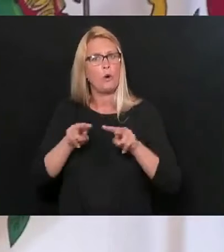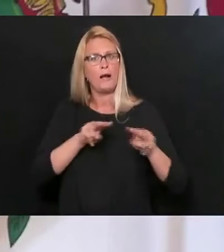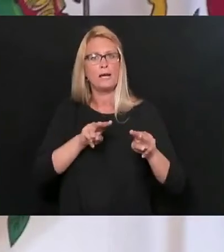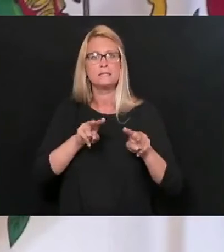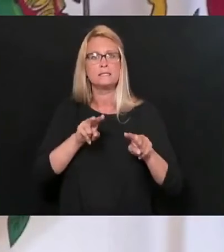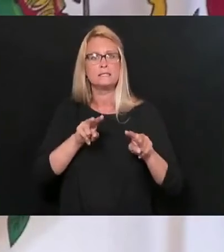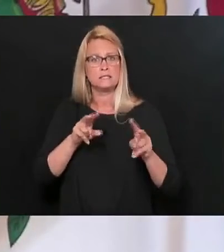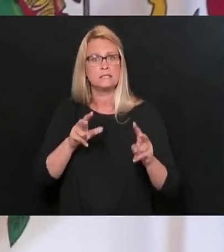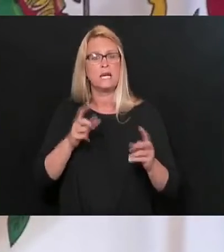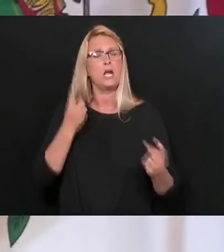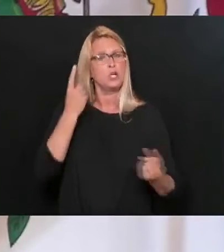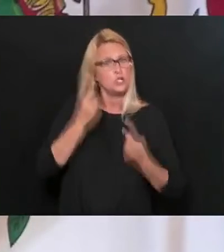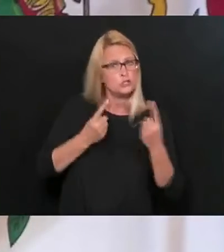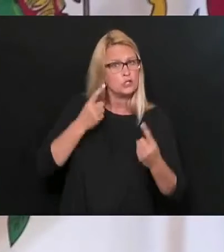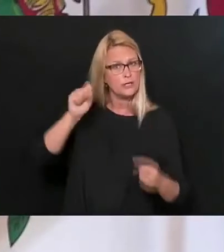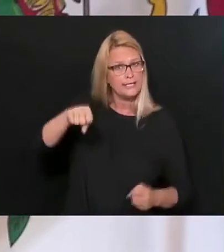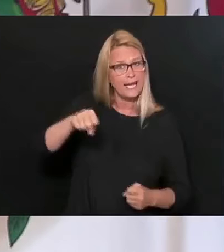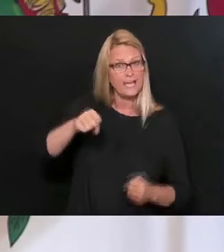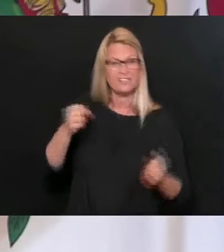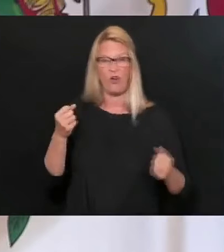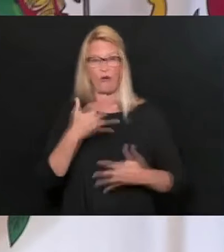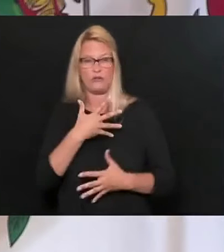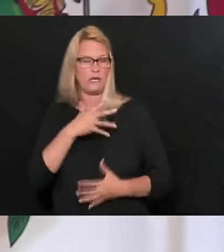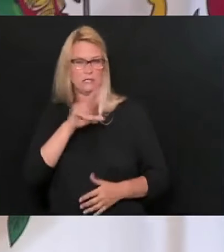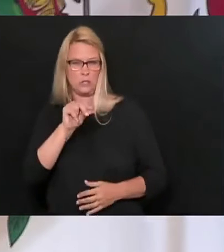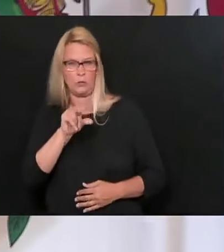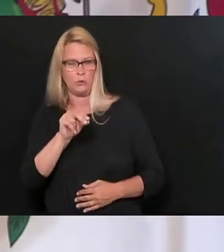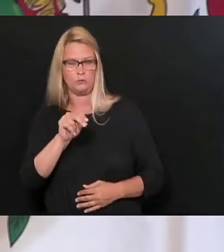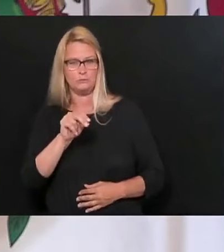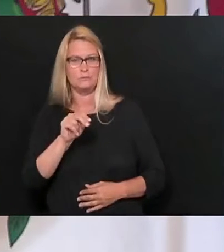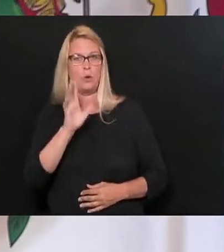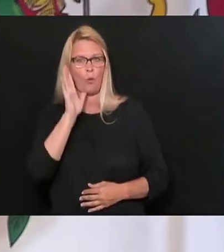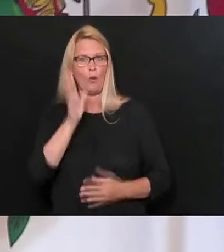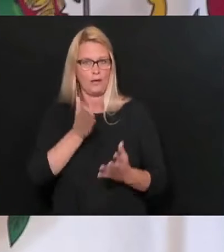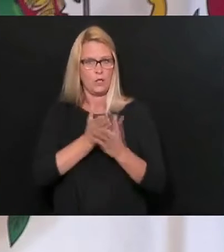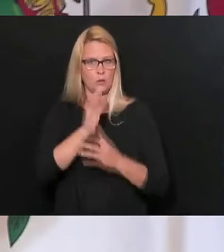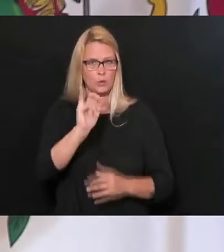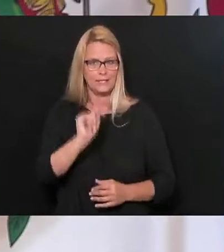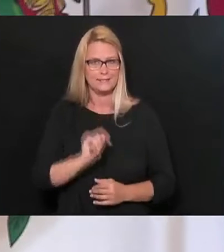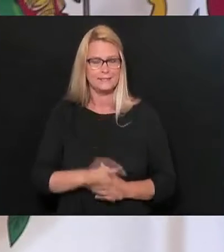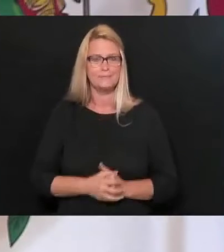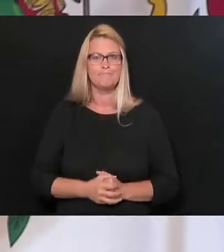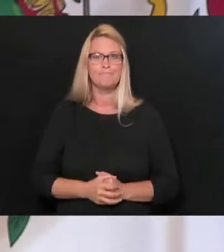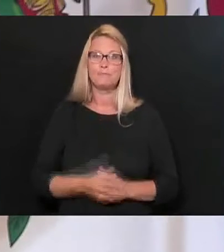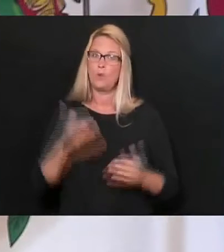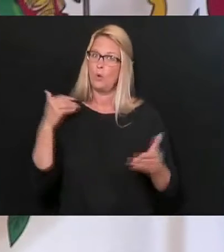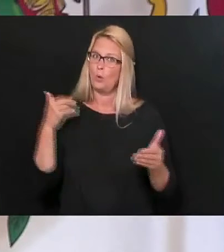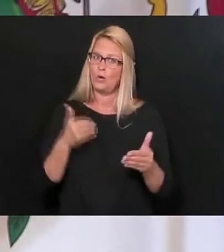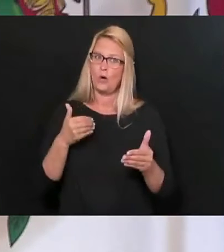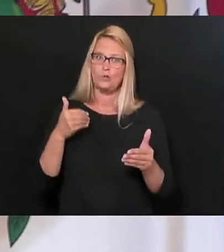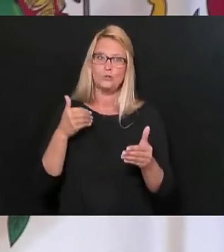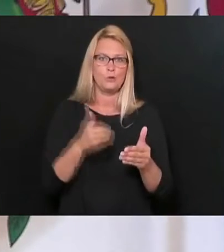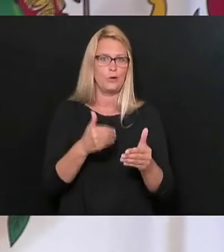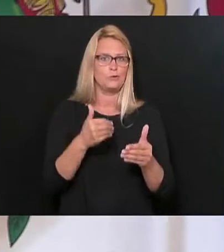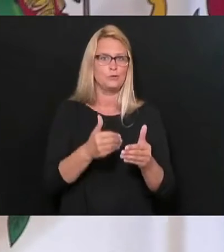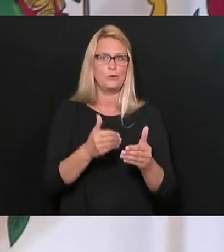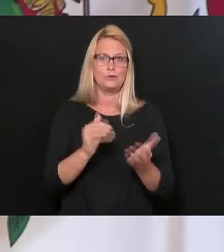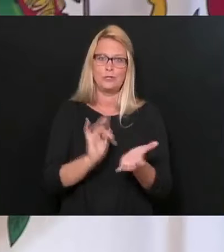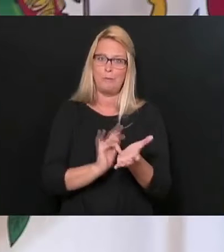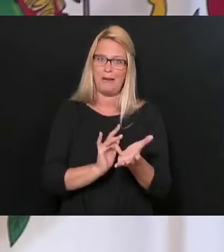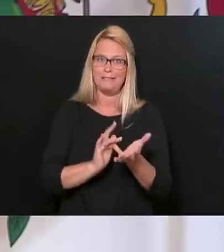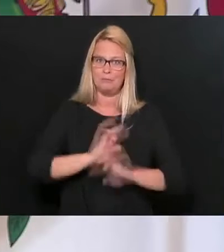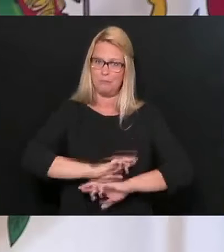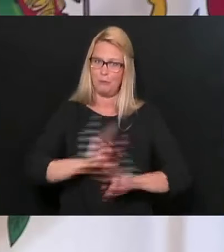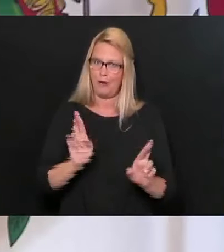afraid. And we're going to get there. We're going to get there and everything. We're closer and closer to a vaccine. We all know that,